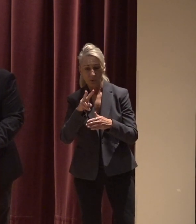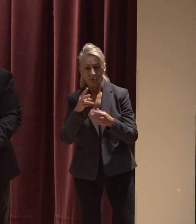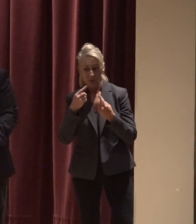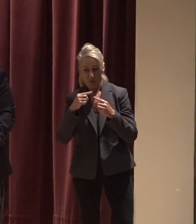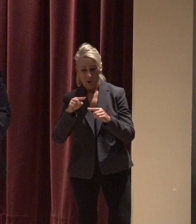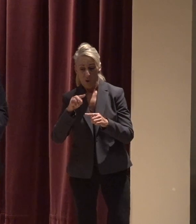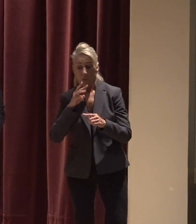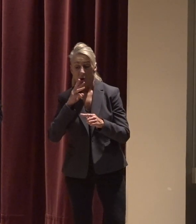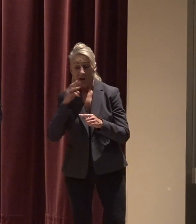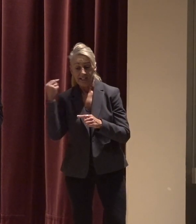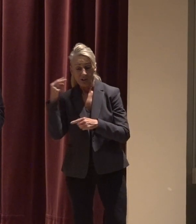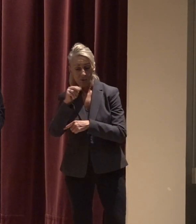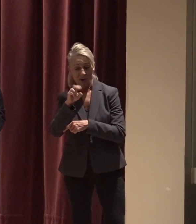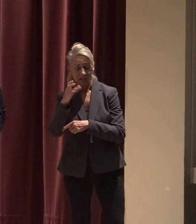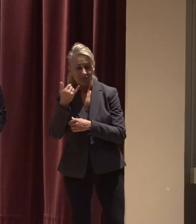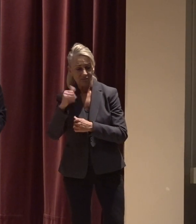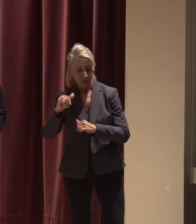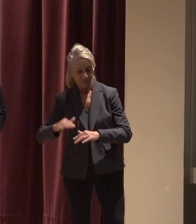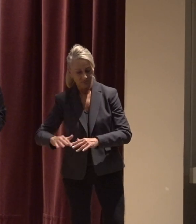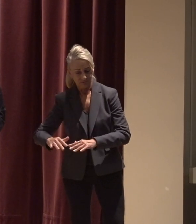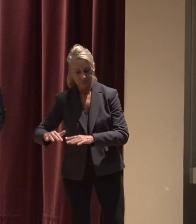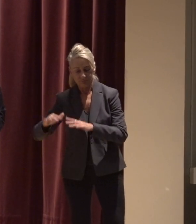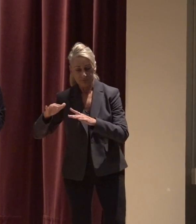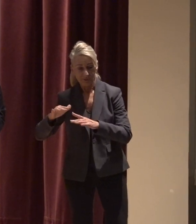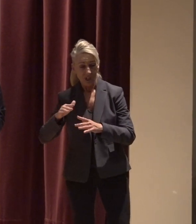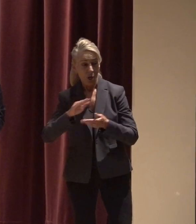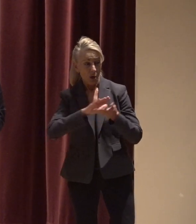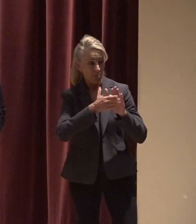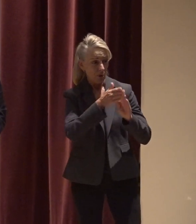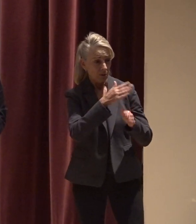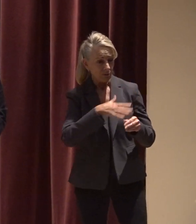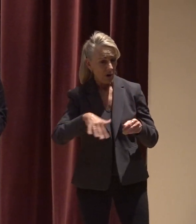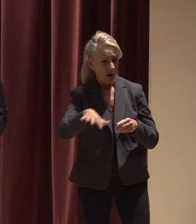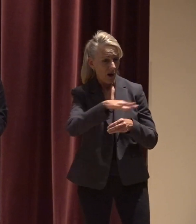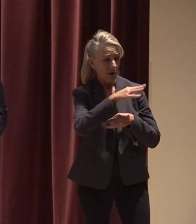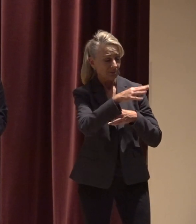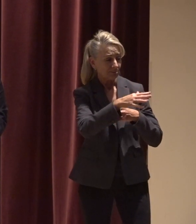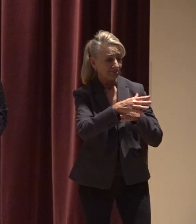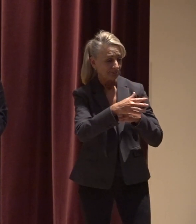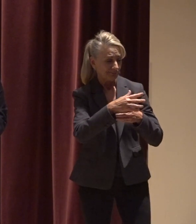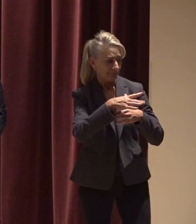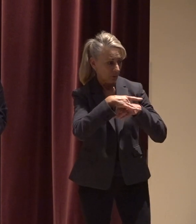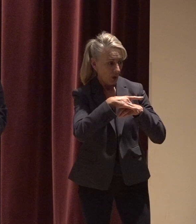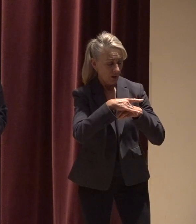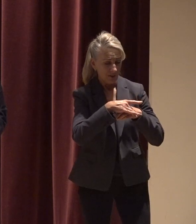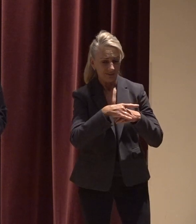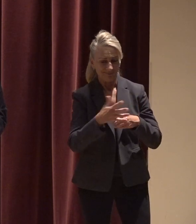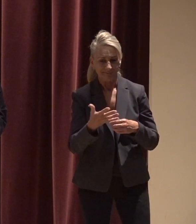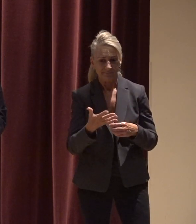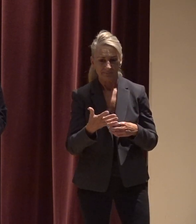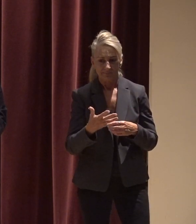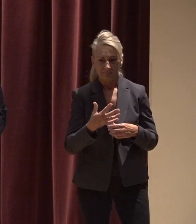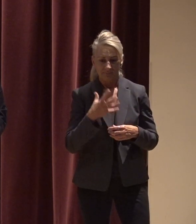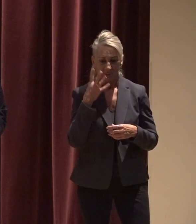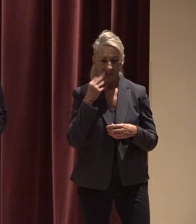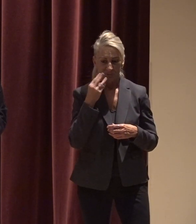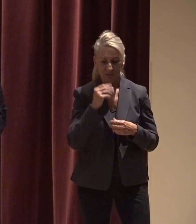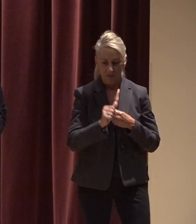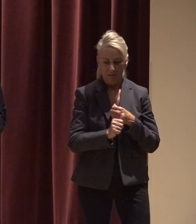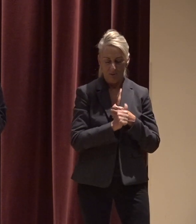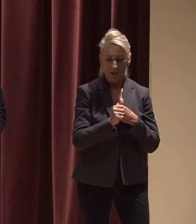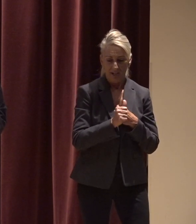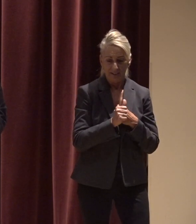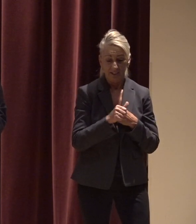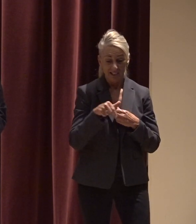Carolina communities across the globe are facing real threats from our changing environment and Salem is no exception